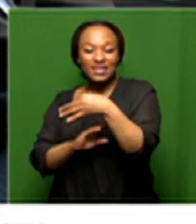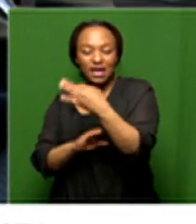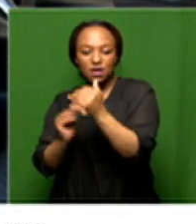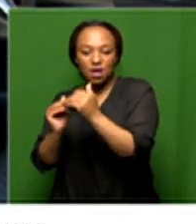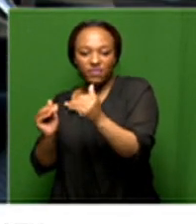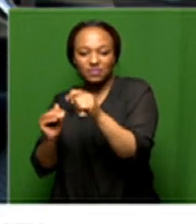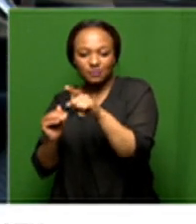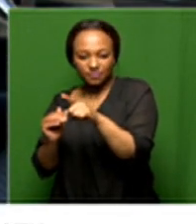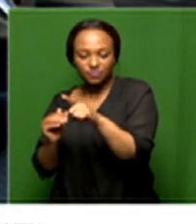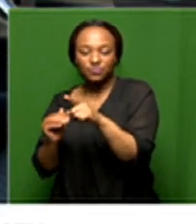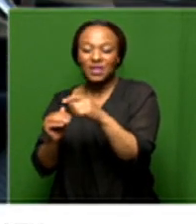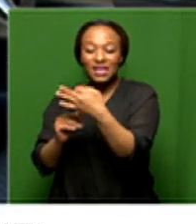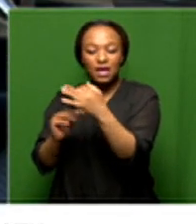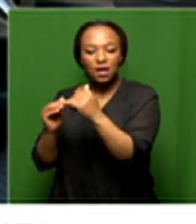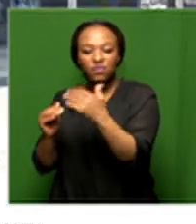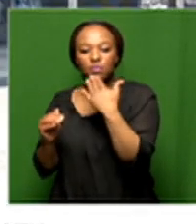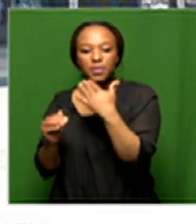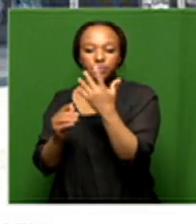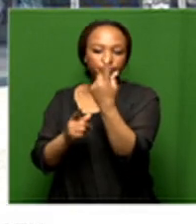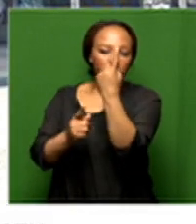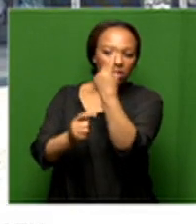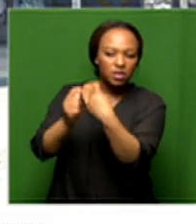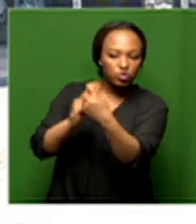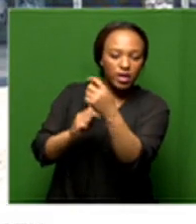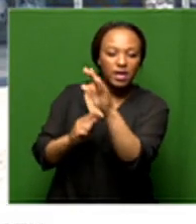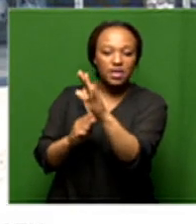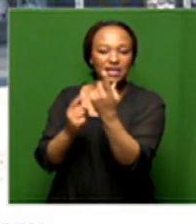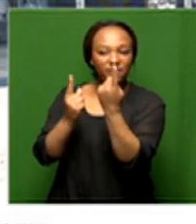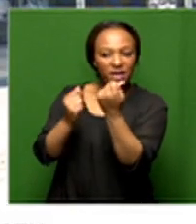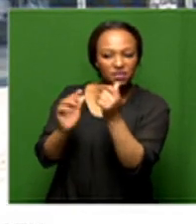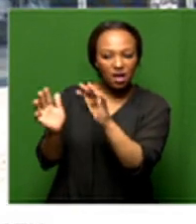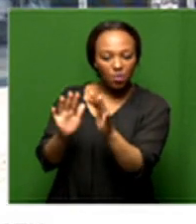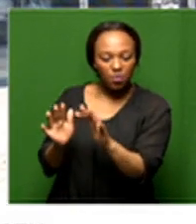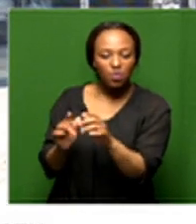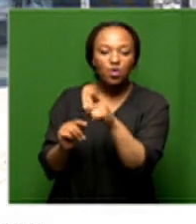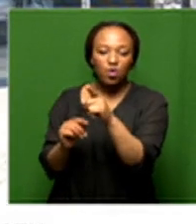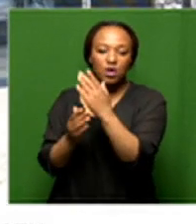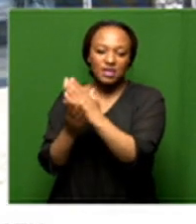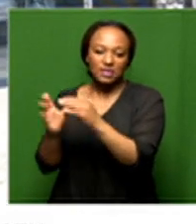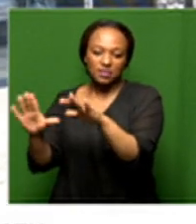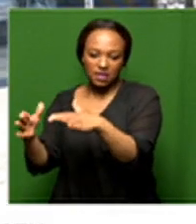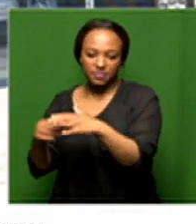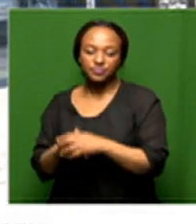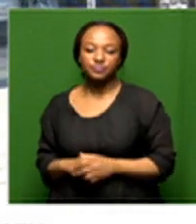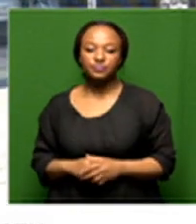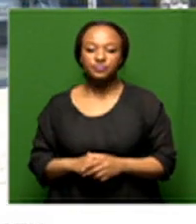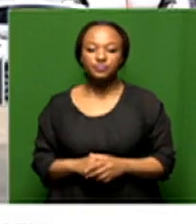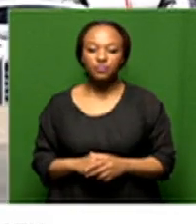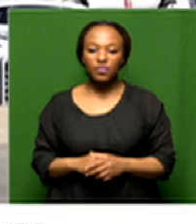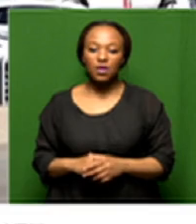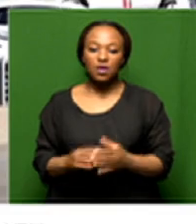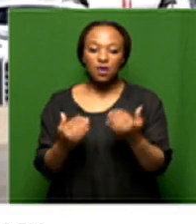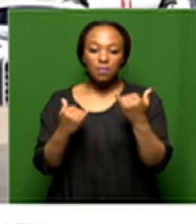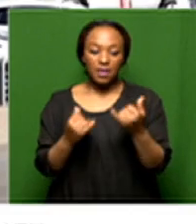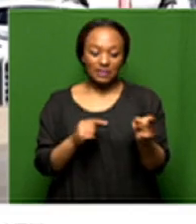if you like so you're talking trade you're talking the the financial the financial sector if you look at the the the